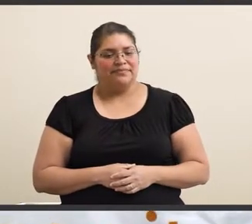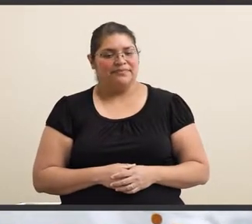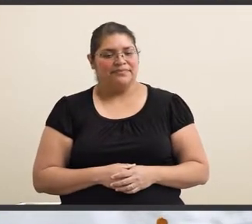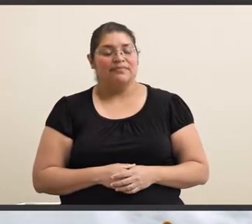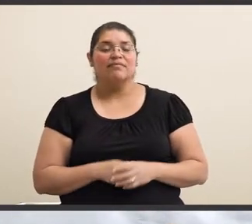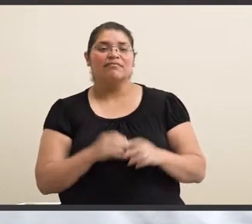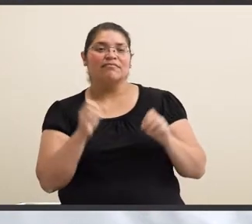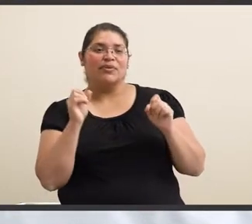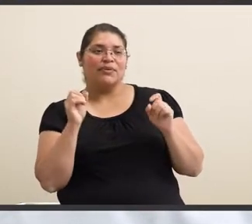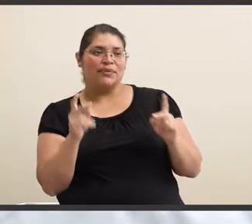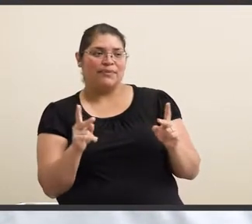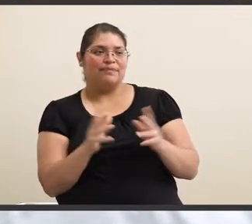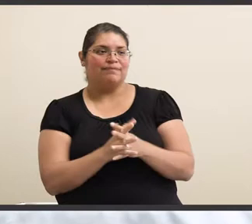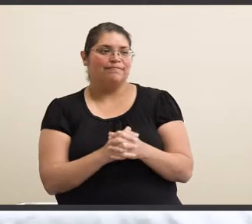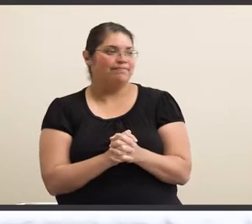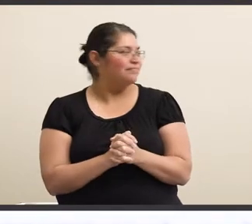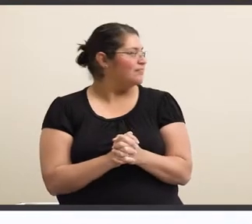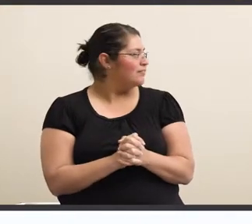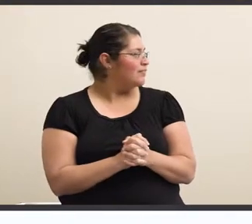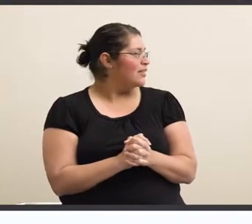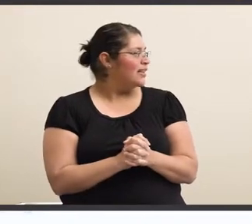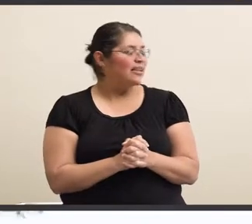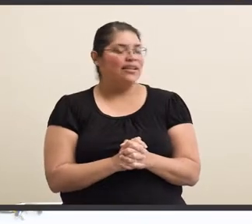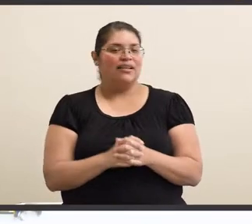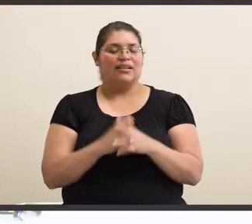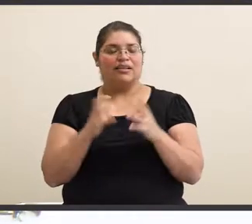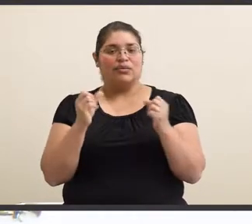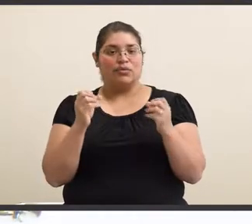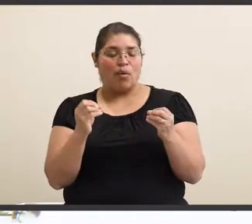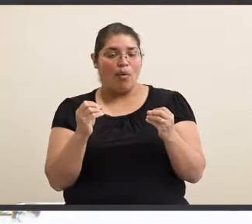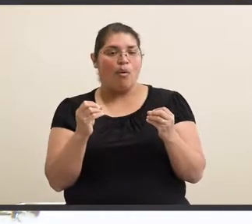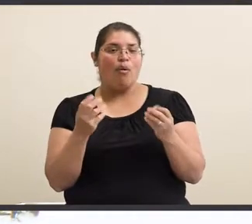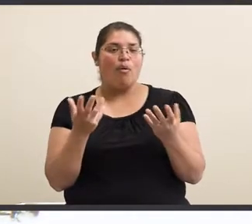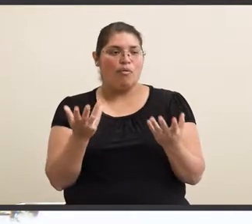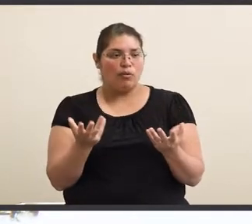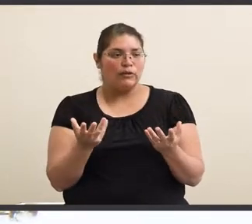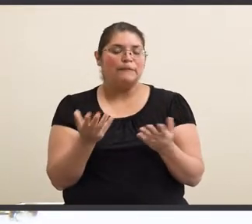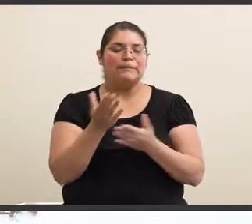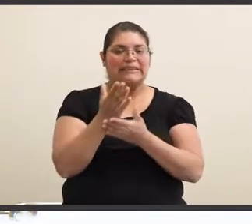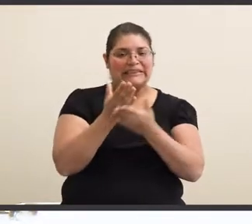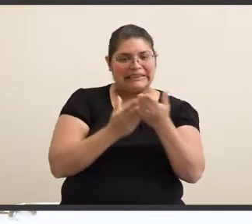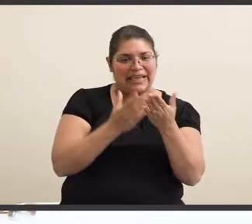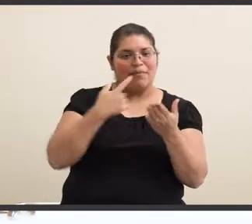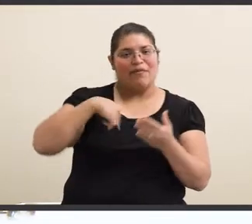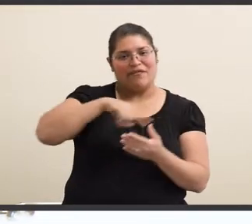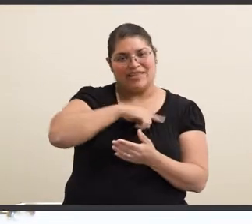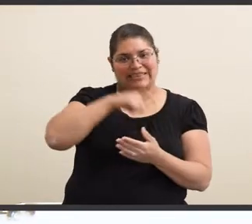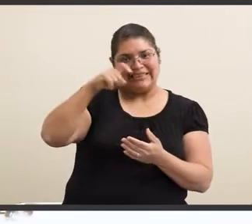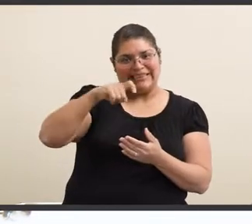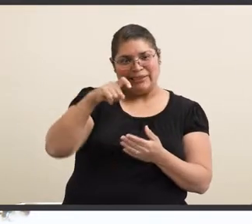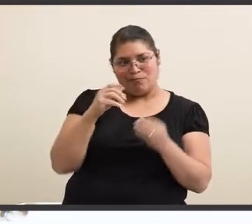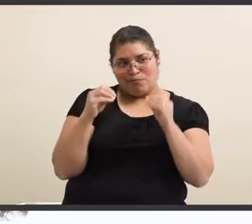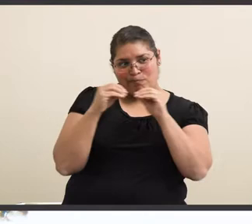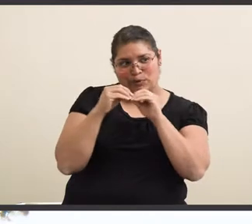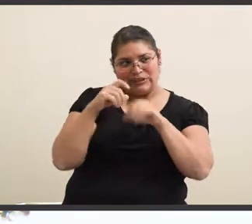All right. So given that, well, some of us need a little bit more time to